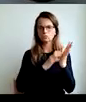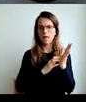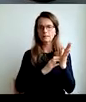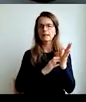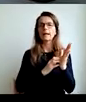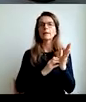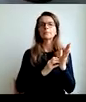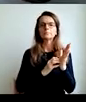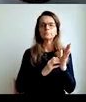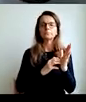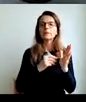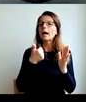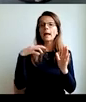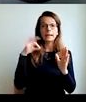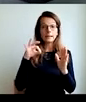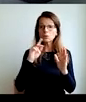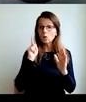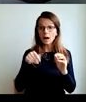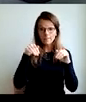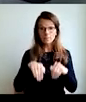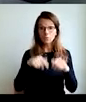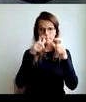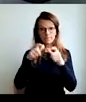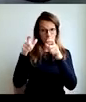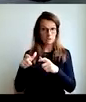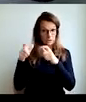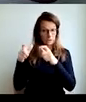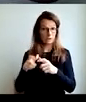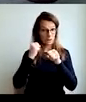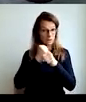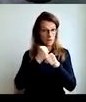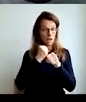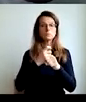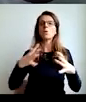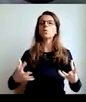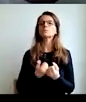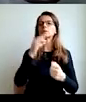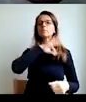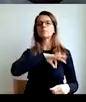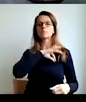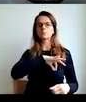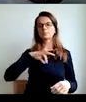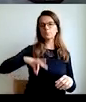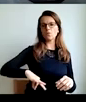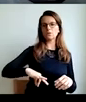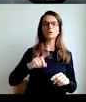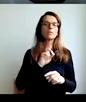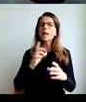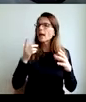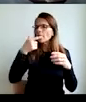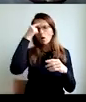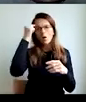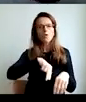with the known article that the only thing that the company should do is create profit, no